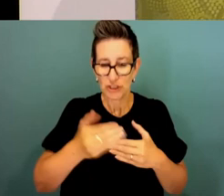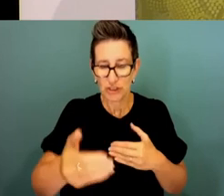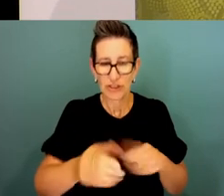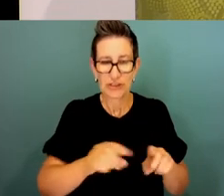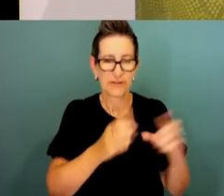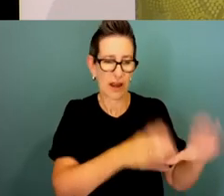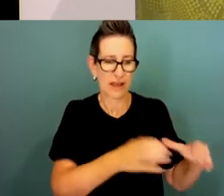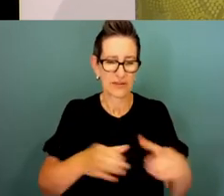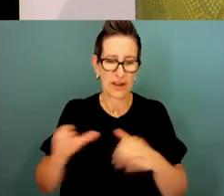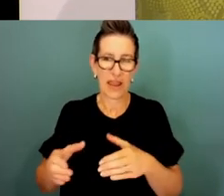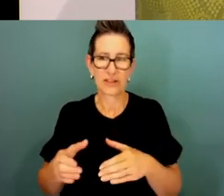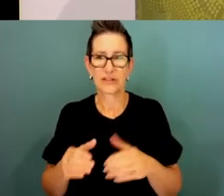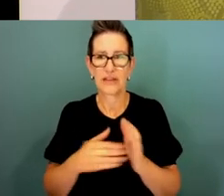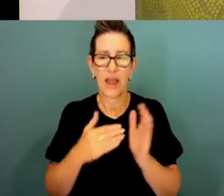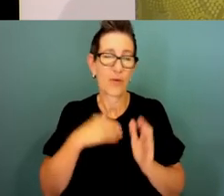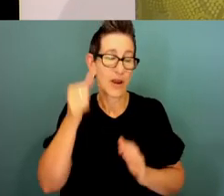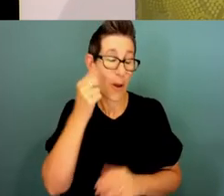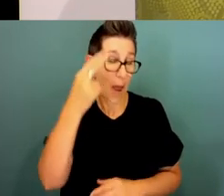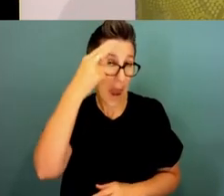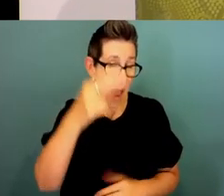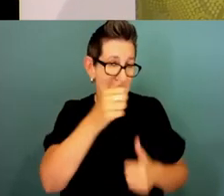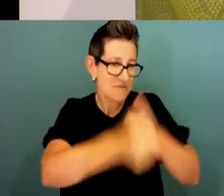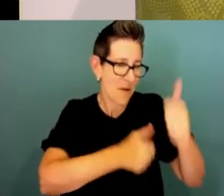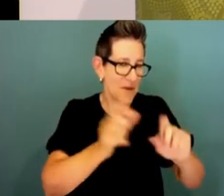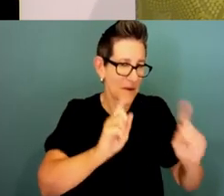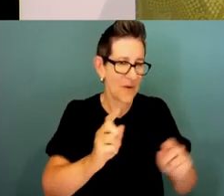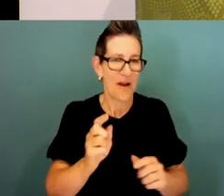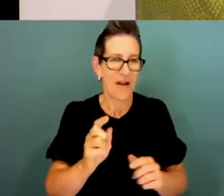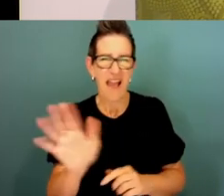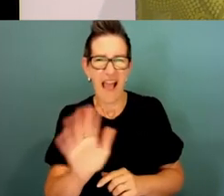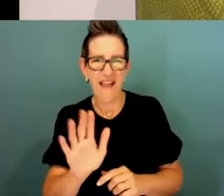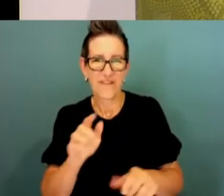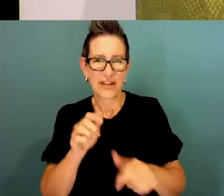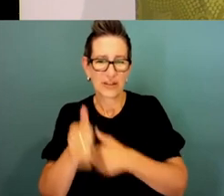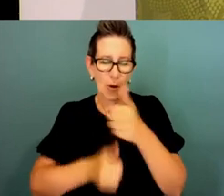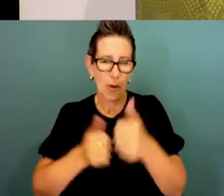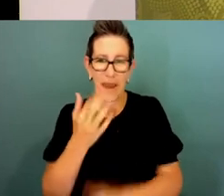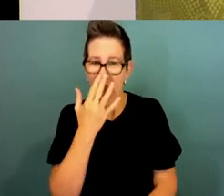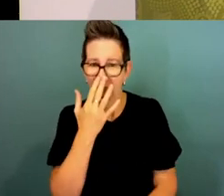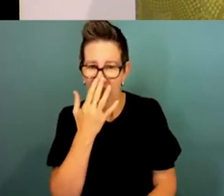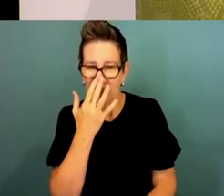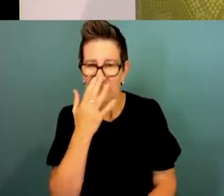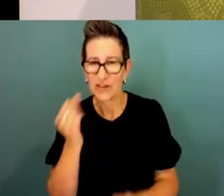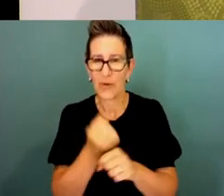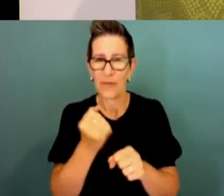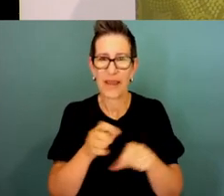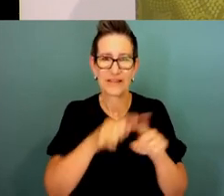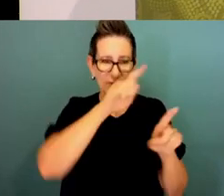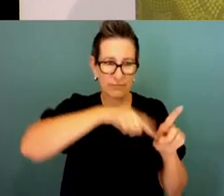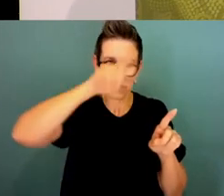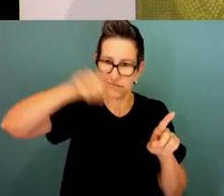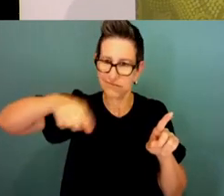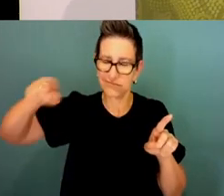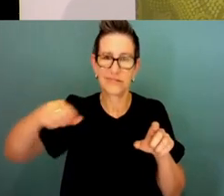We now know names and the average age. It's all collected and put into nifty tables for people like me to get my head around quickly.